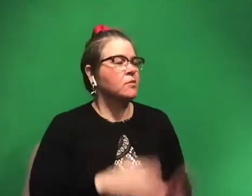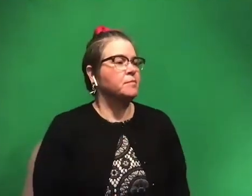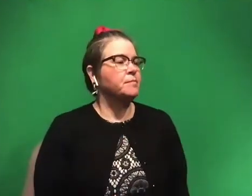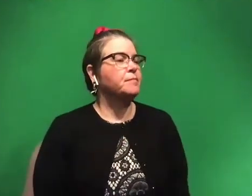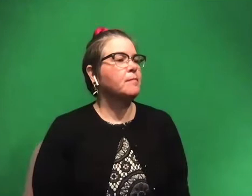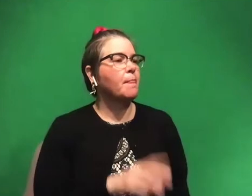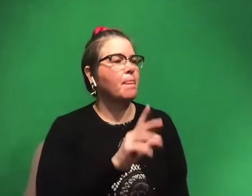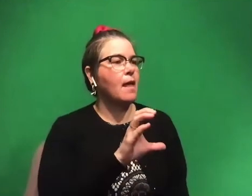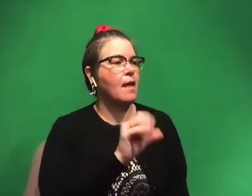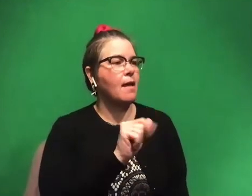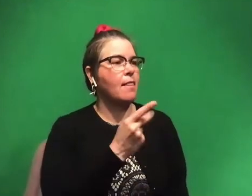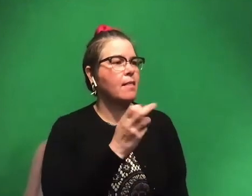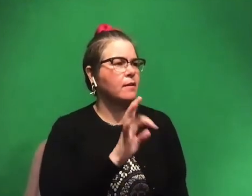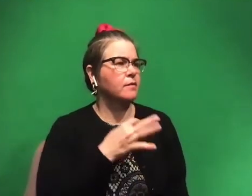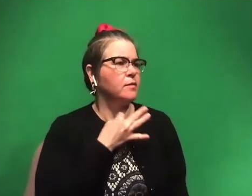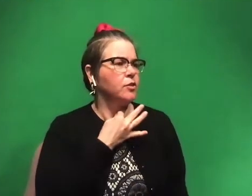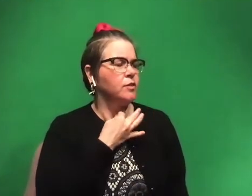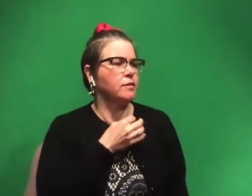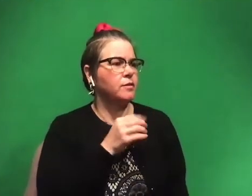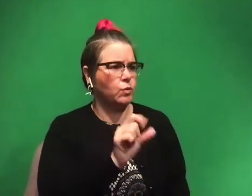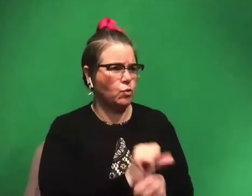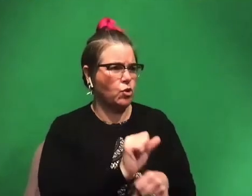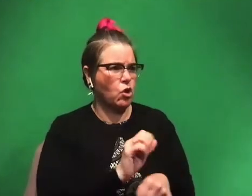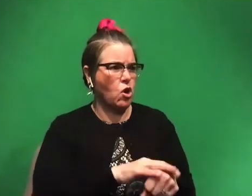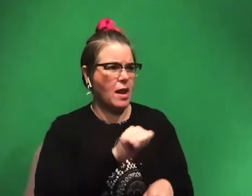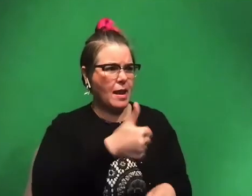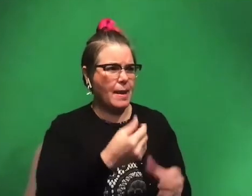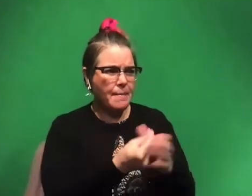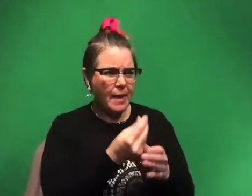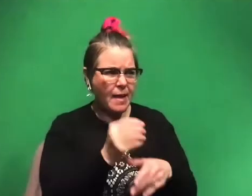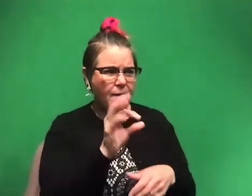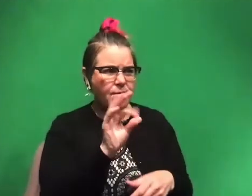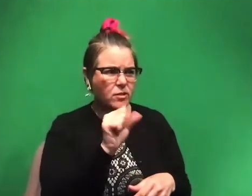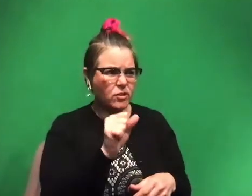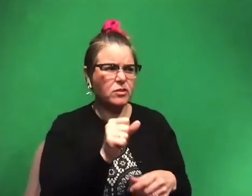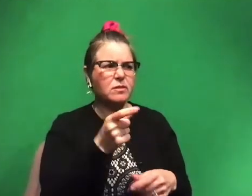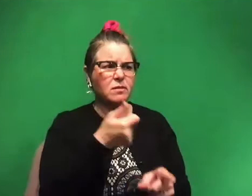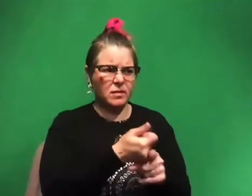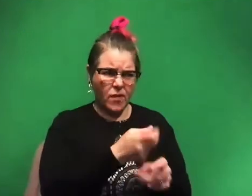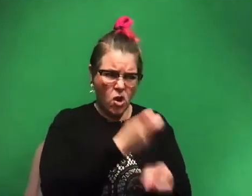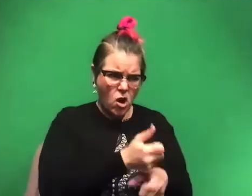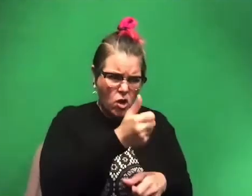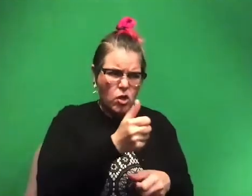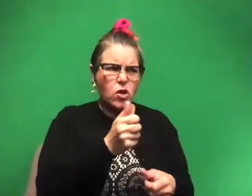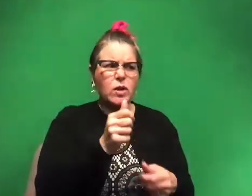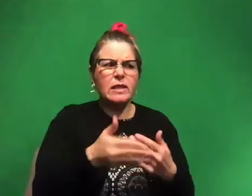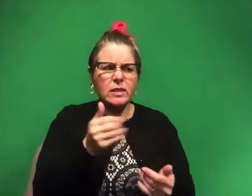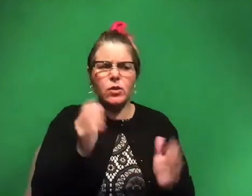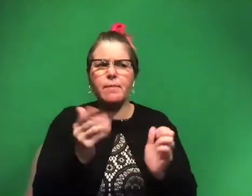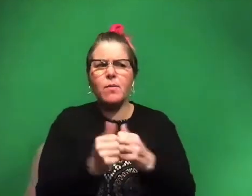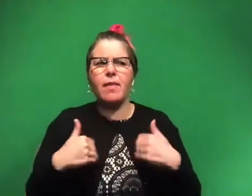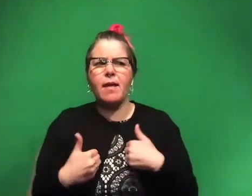Kathleen would like to know, uh, do you work on any plant fossils and are they harder or easier to work with compared to animal fossils?